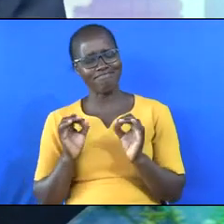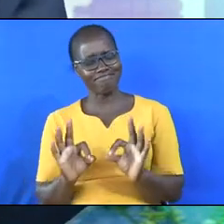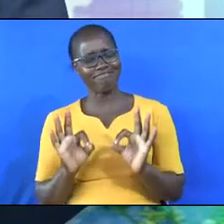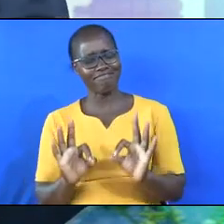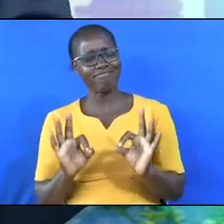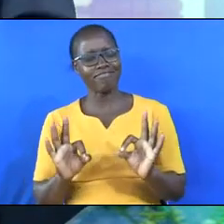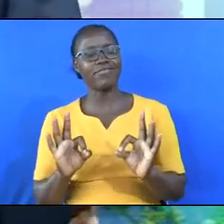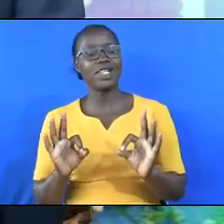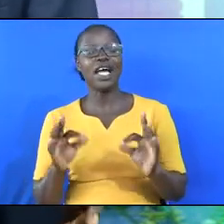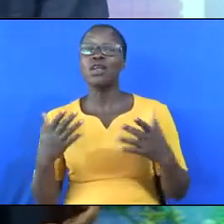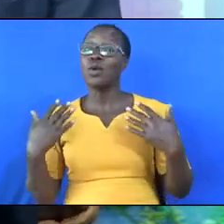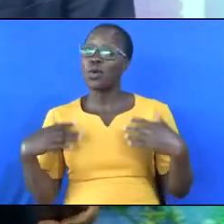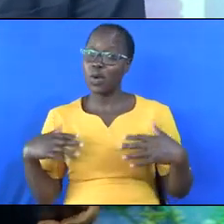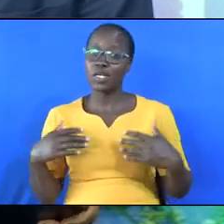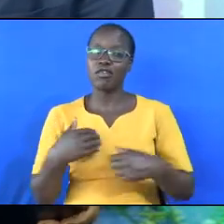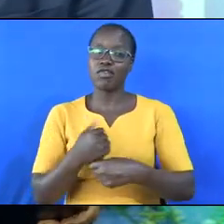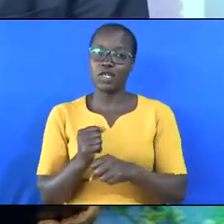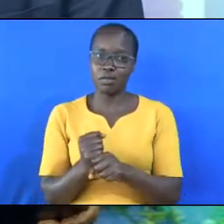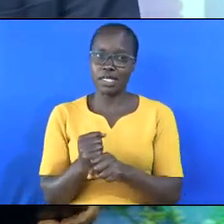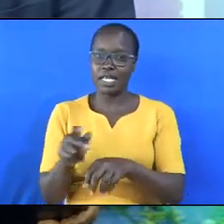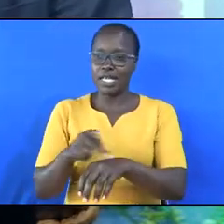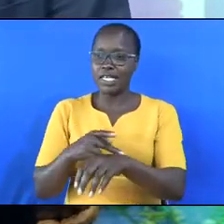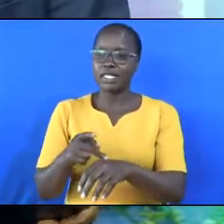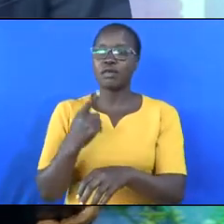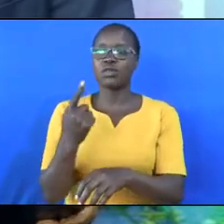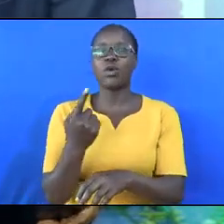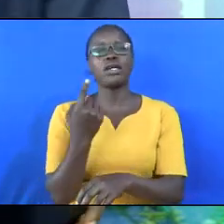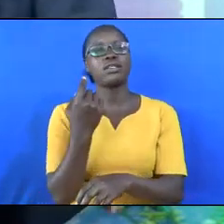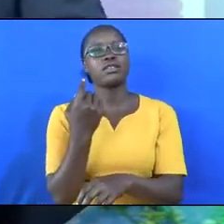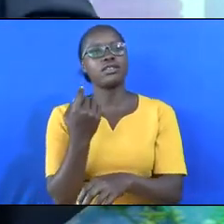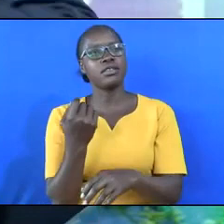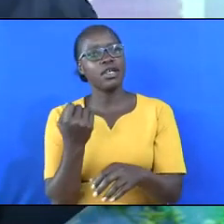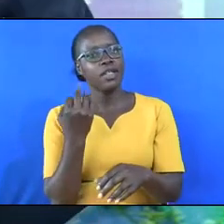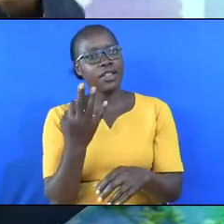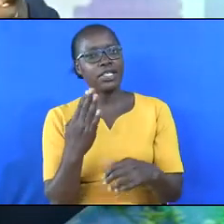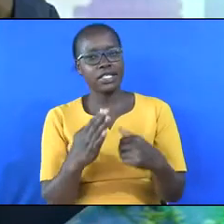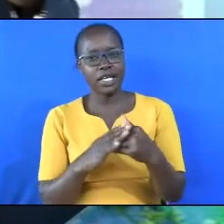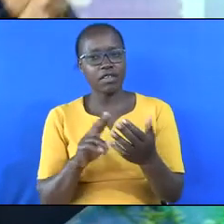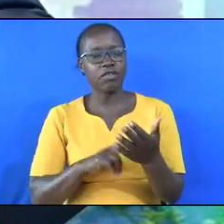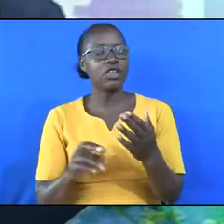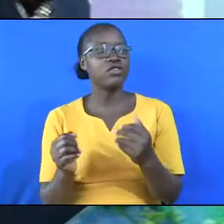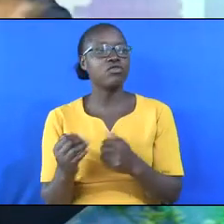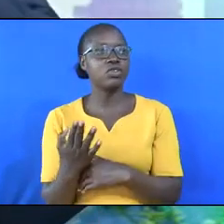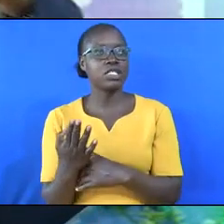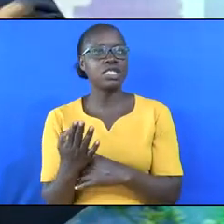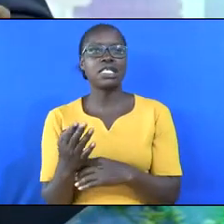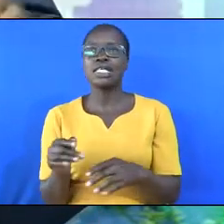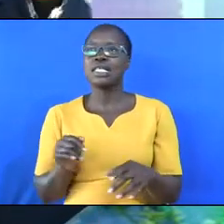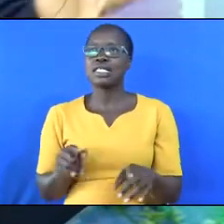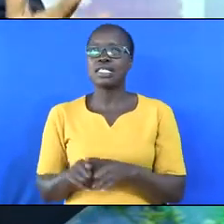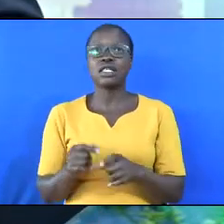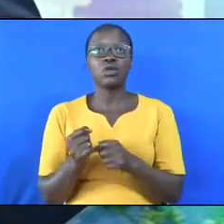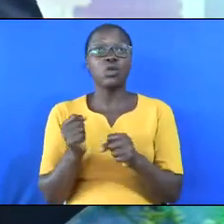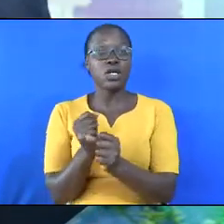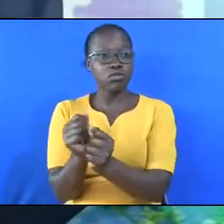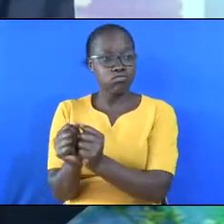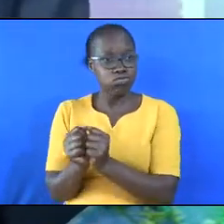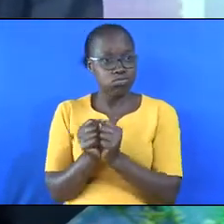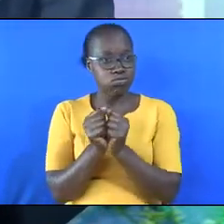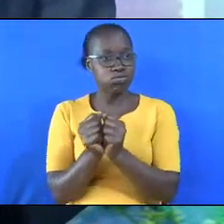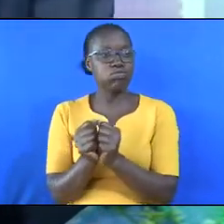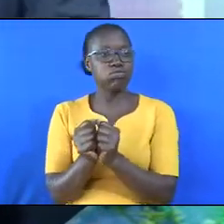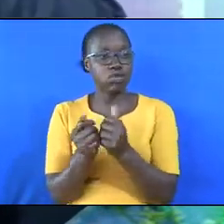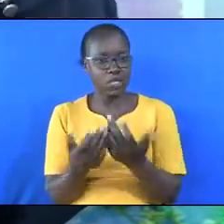wonderfully made. Psalms 139, verse 14. We have systems within us working together to keep us alive.